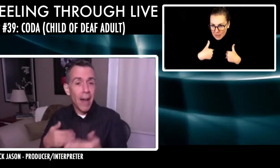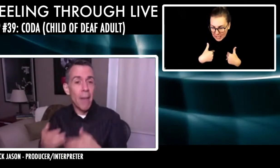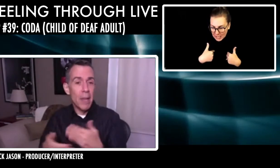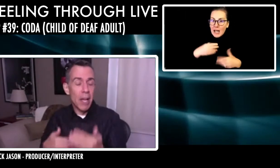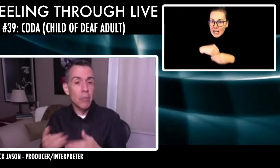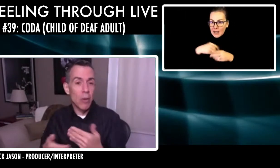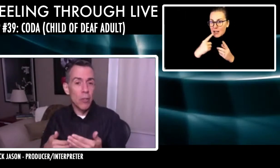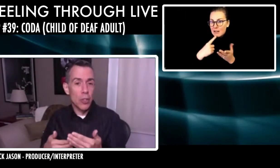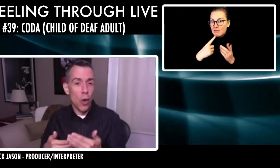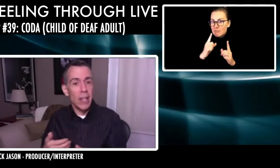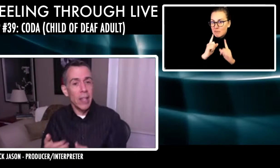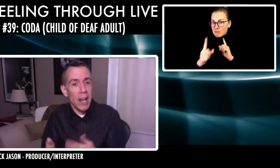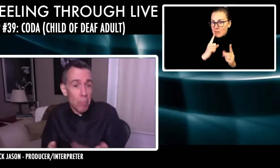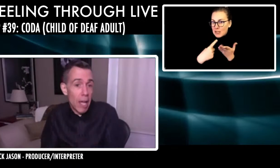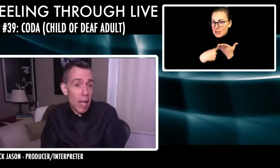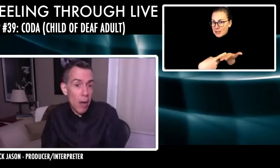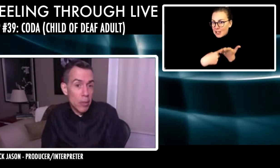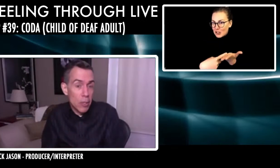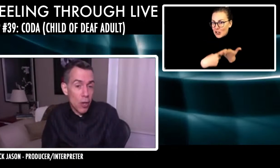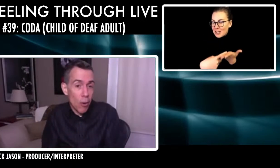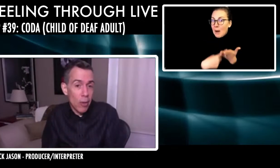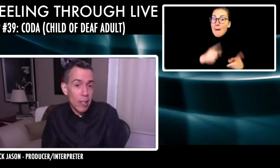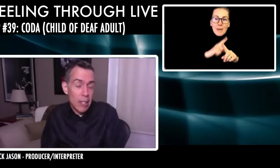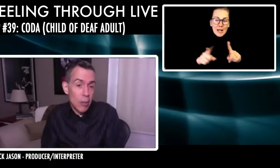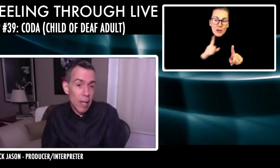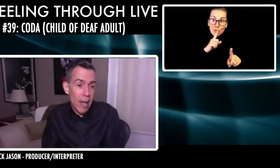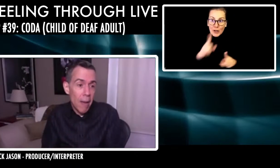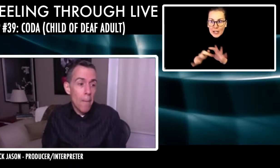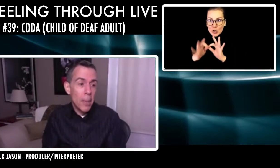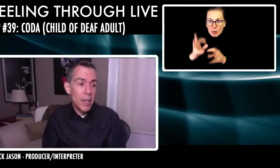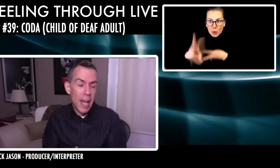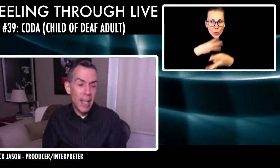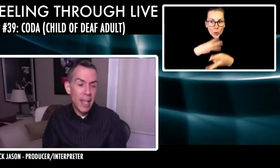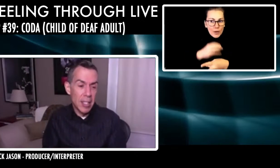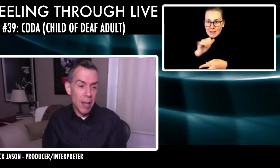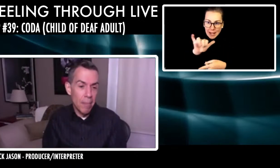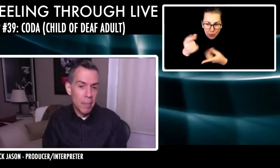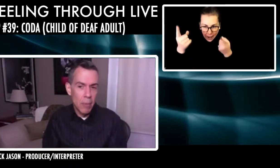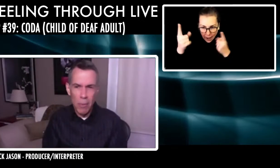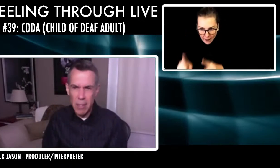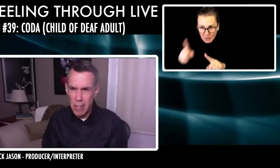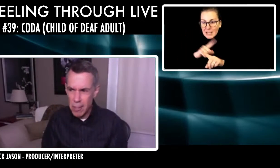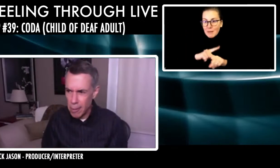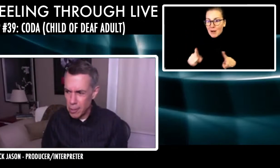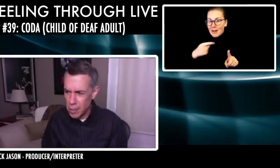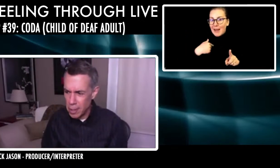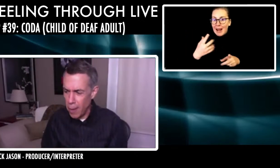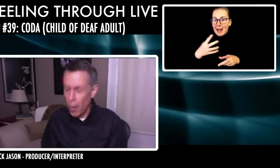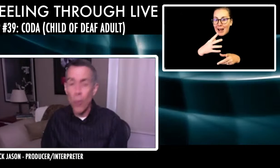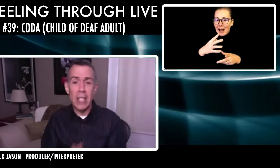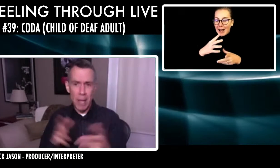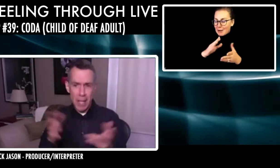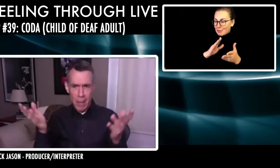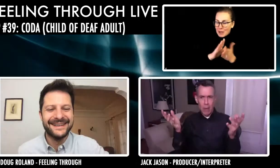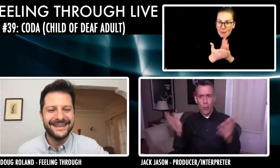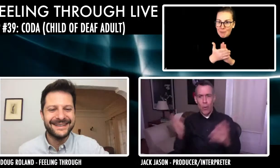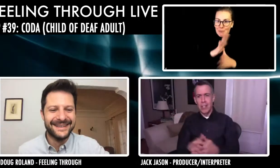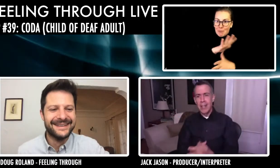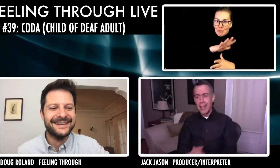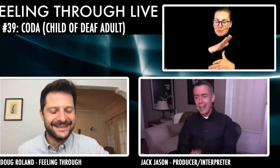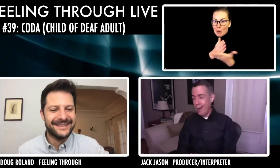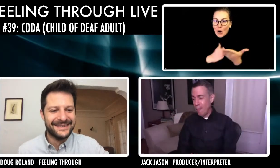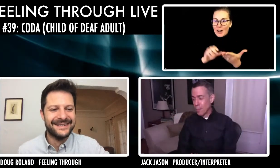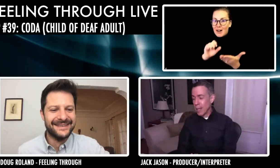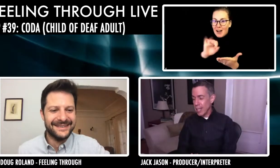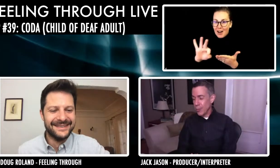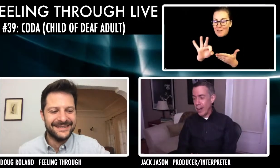I become sort of the joke and then they play along with the joke and that's okay. But yeah, it's, what was the original question? Oh yes. Being the male voice.